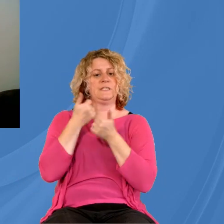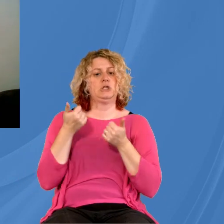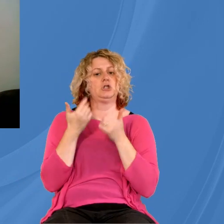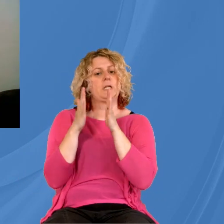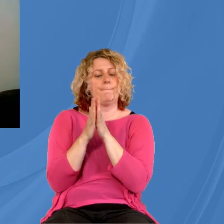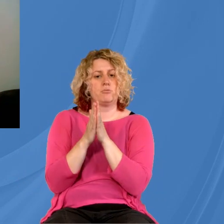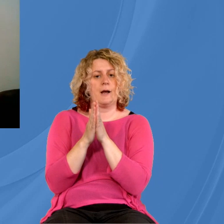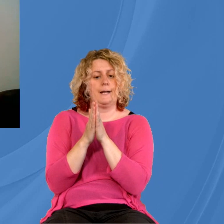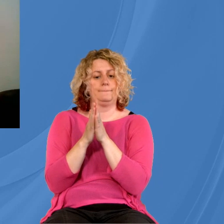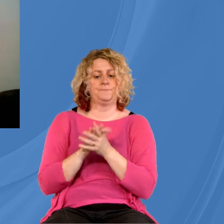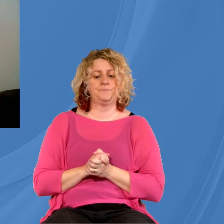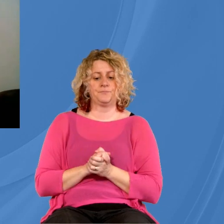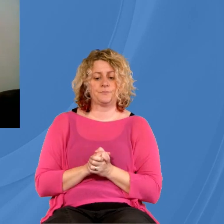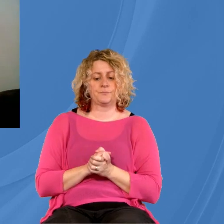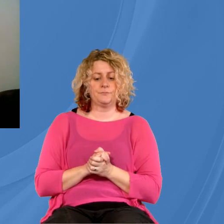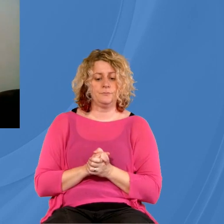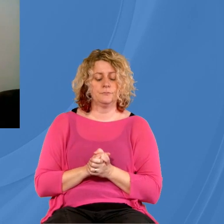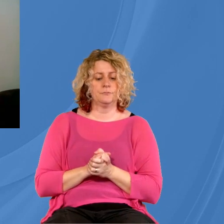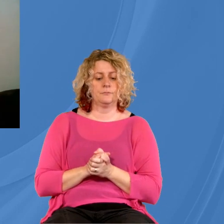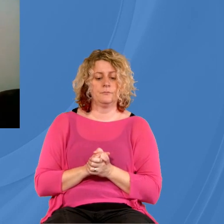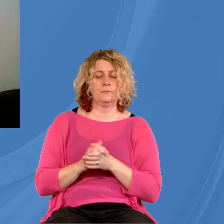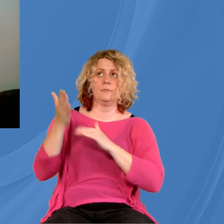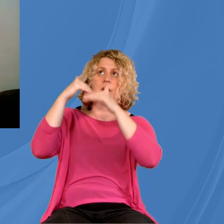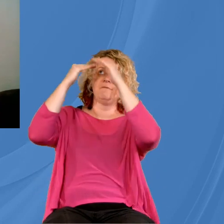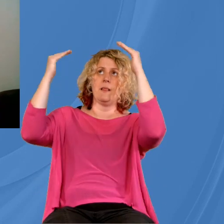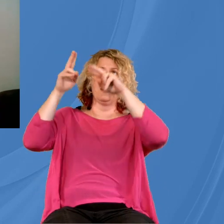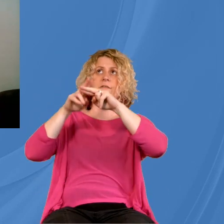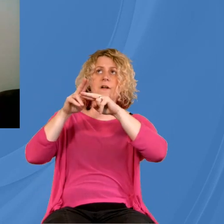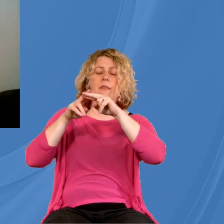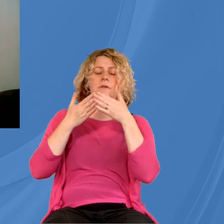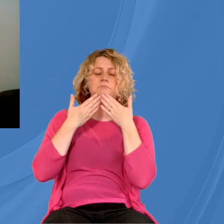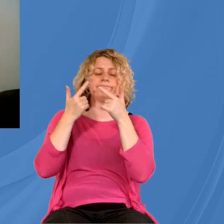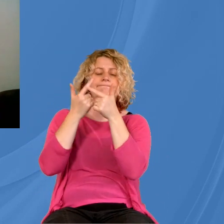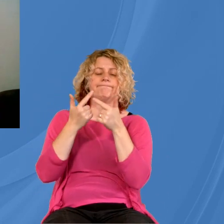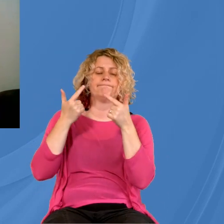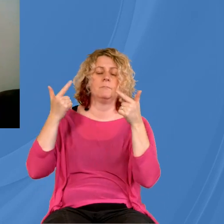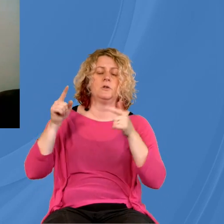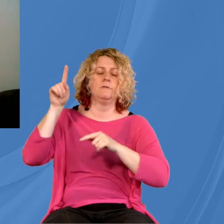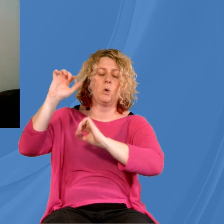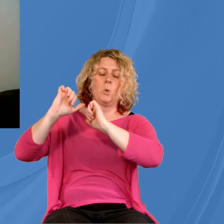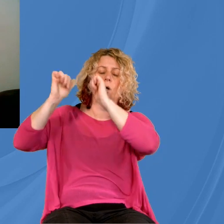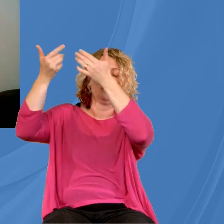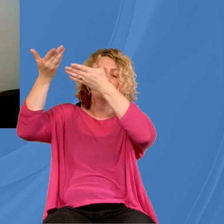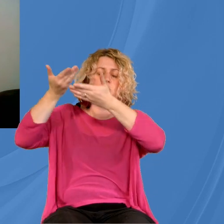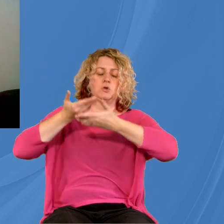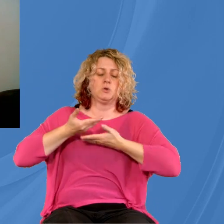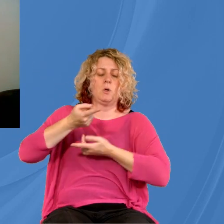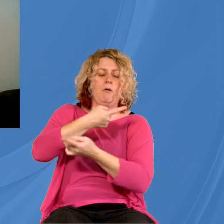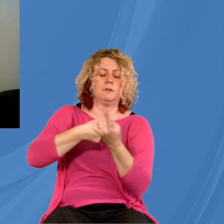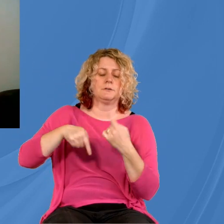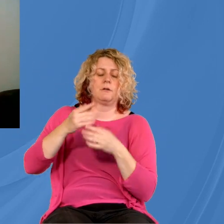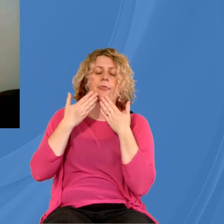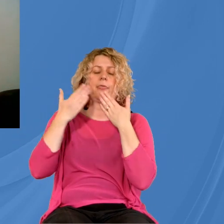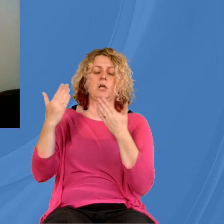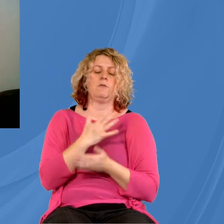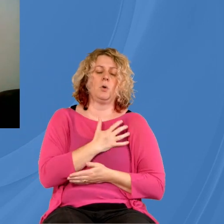to John T and Anna. Heavenly Father, thank you so much for your goodness to us. Thank you for the hope of the gospel held out